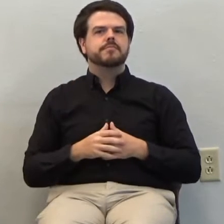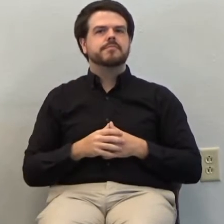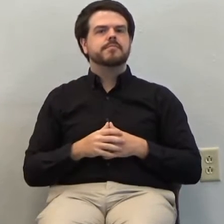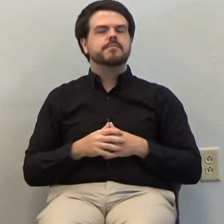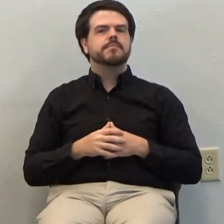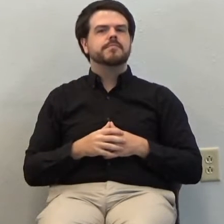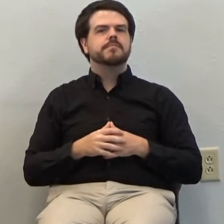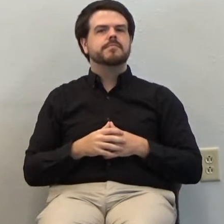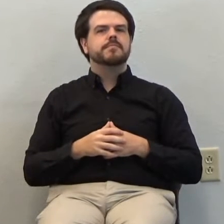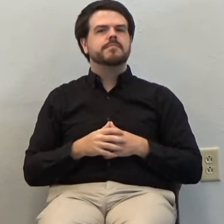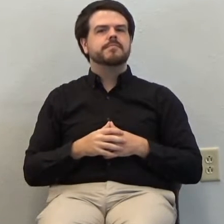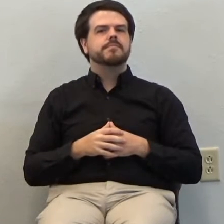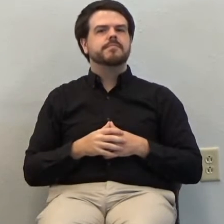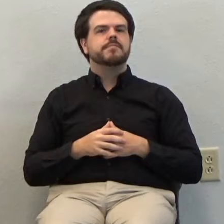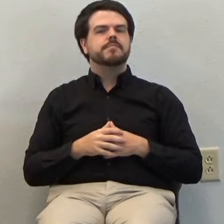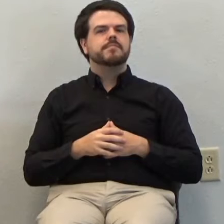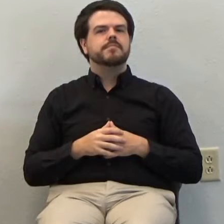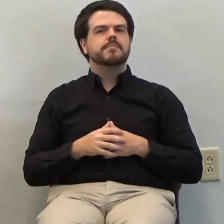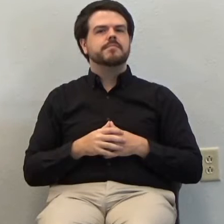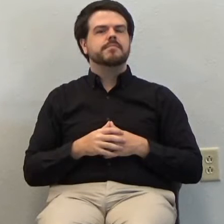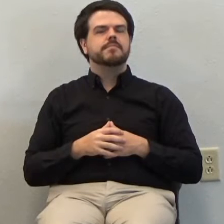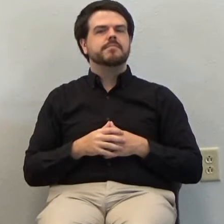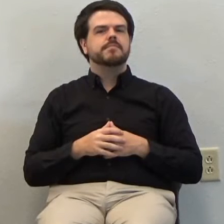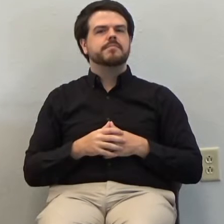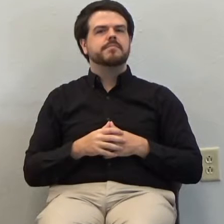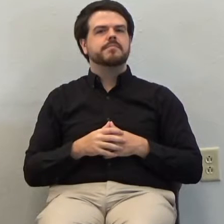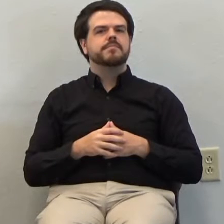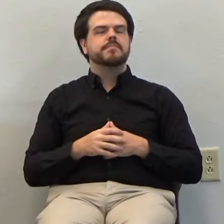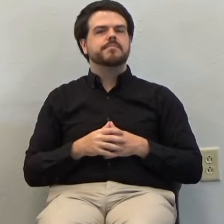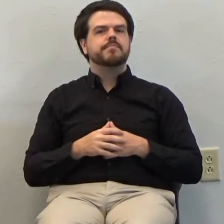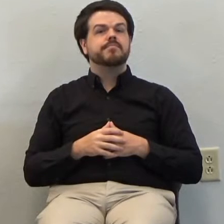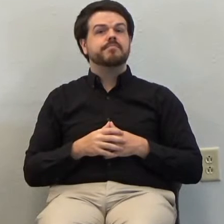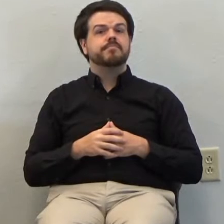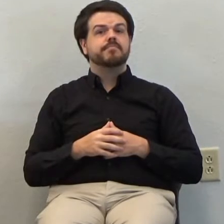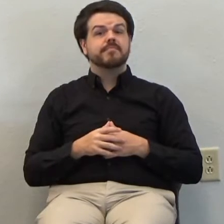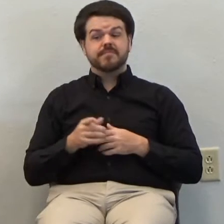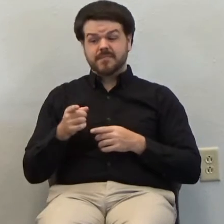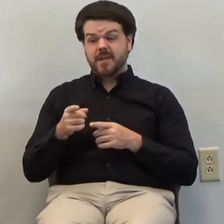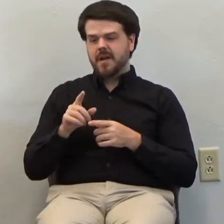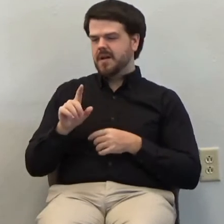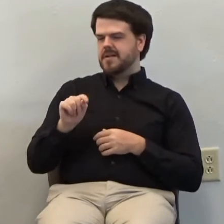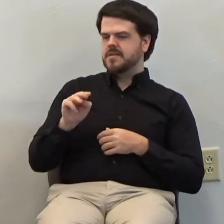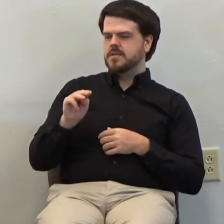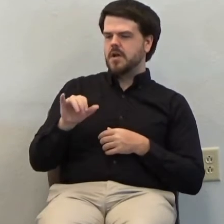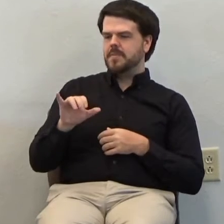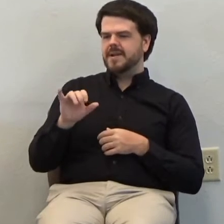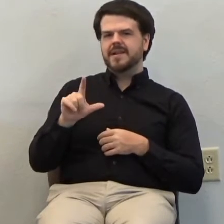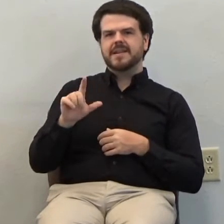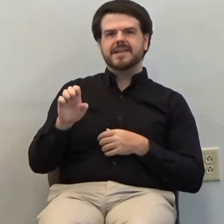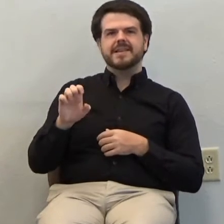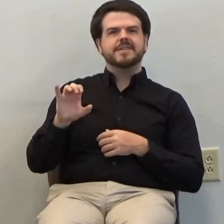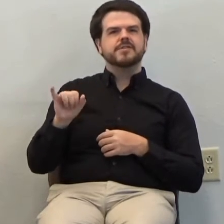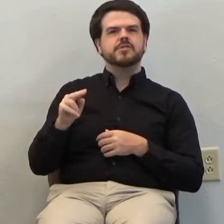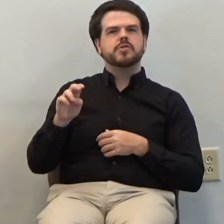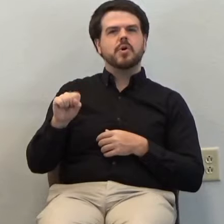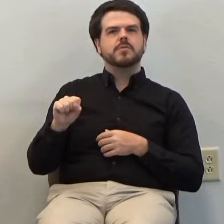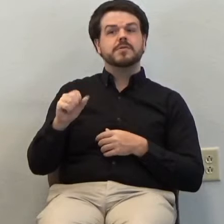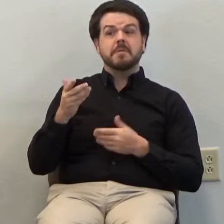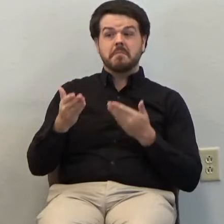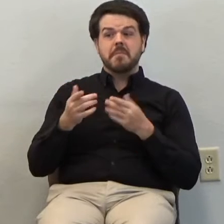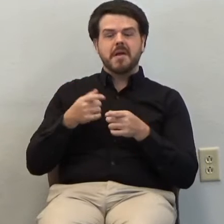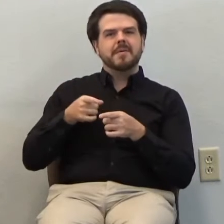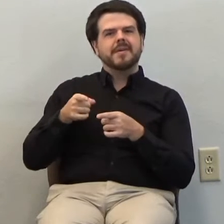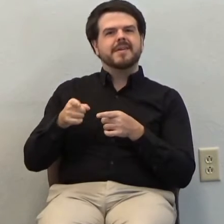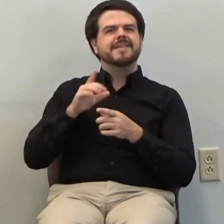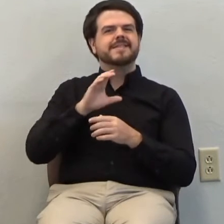This truth, apparently that maybe this this character played by Tommy Lee Jones didn't read David's, King David's